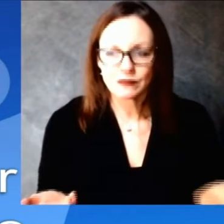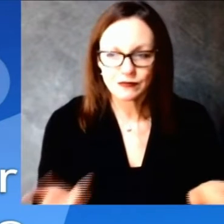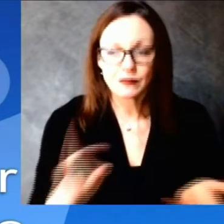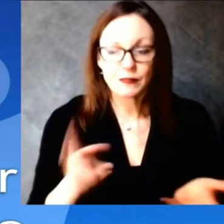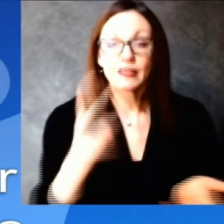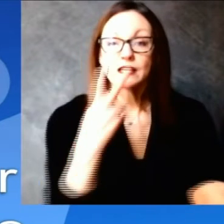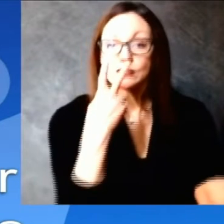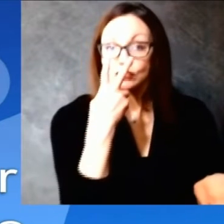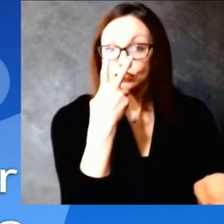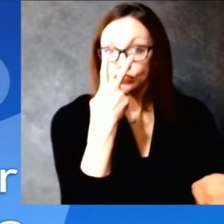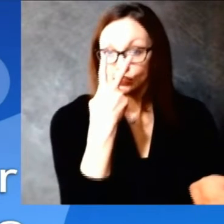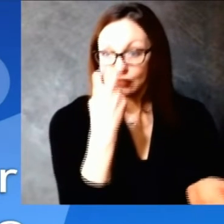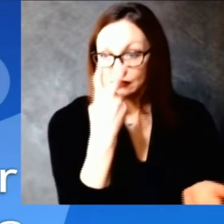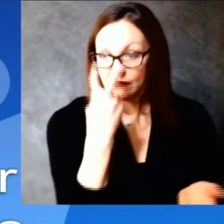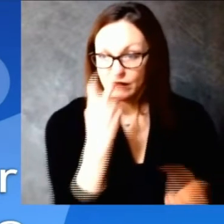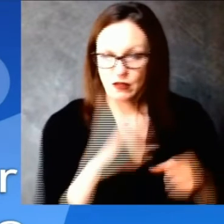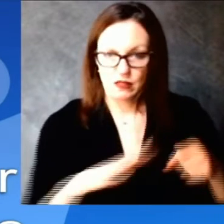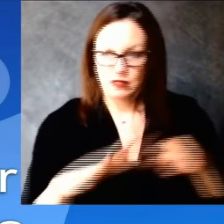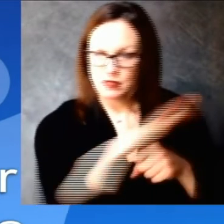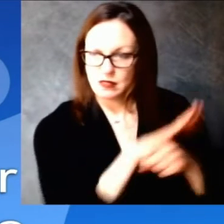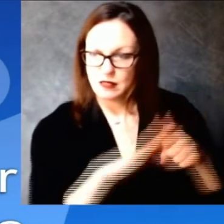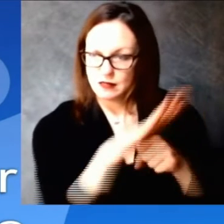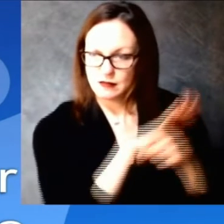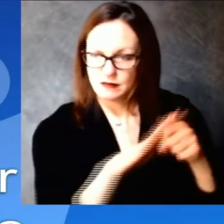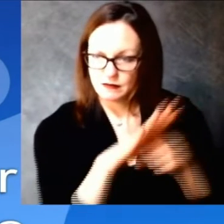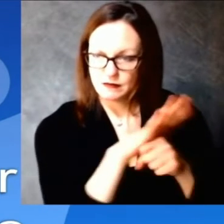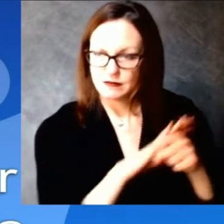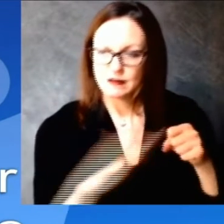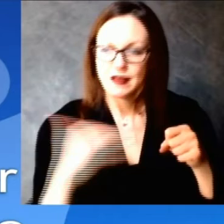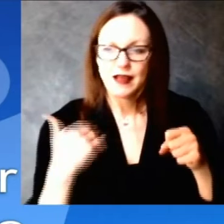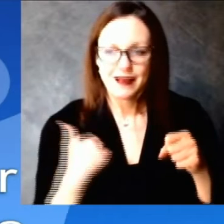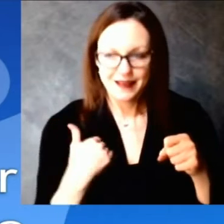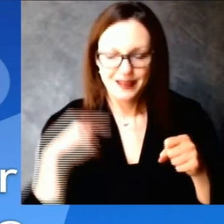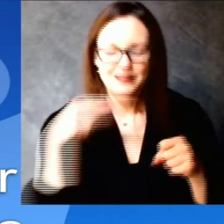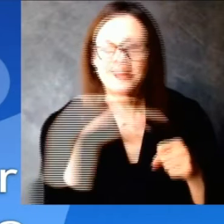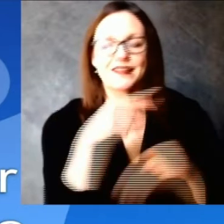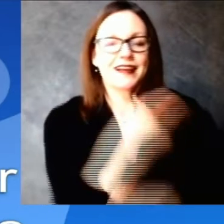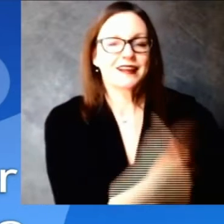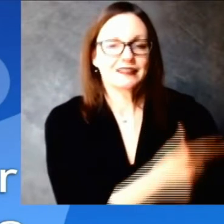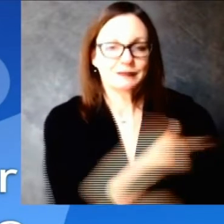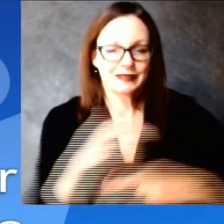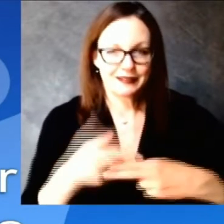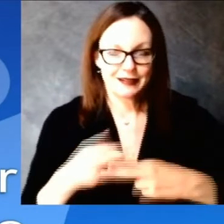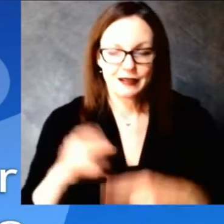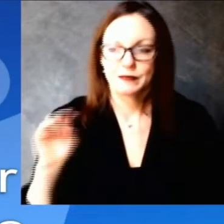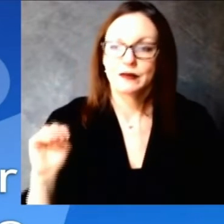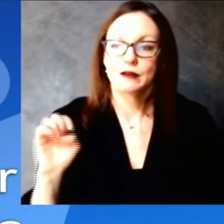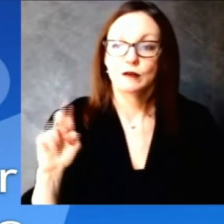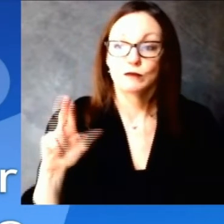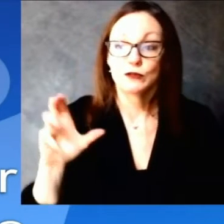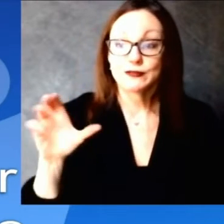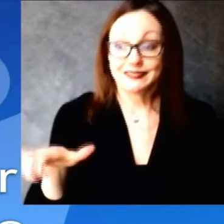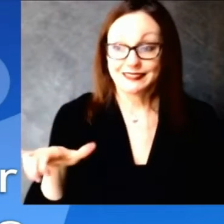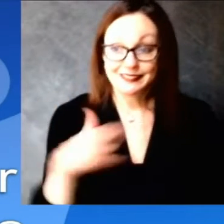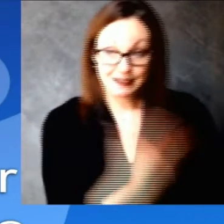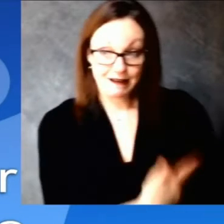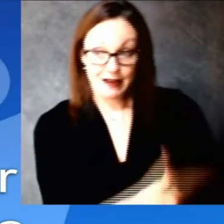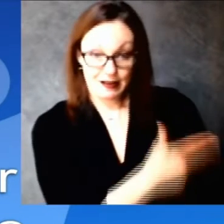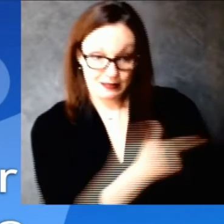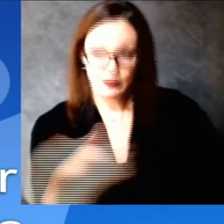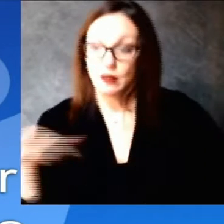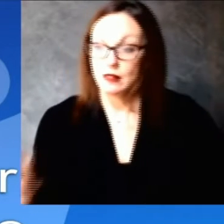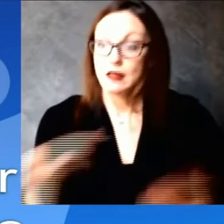vaccines this week and instead have received zero and obviously we've covered in the last couple of weeks mercy health using vaccines